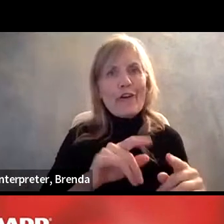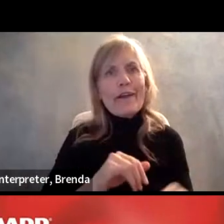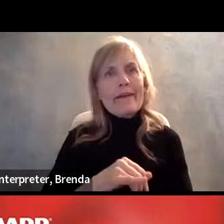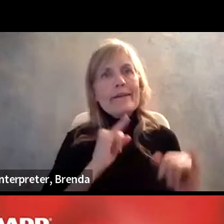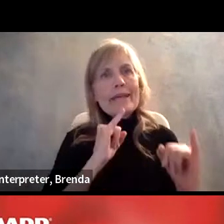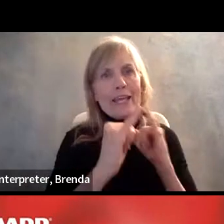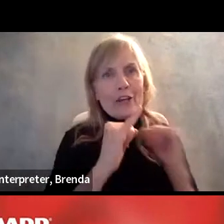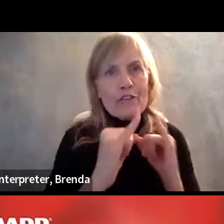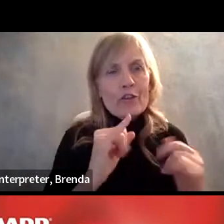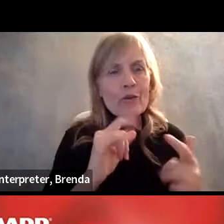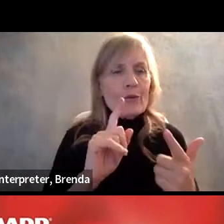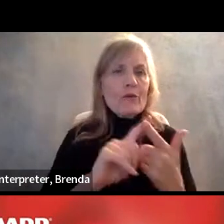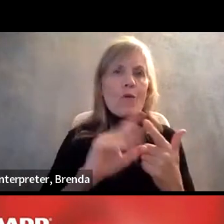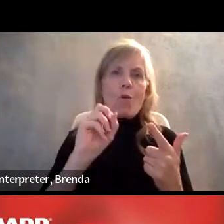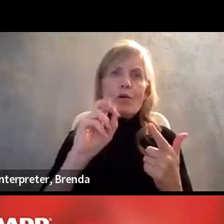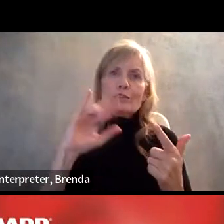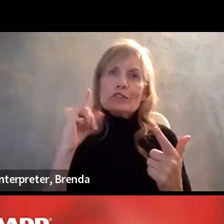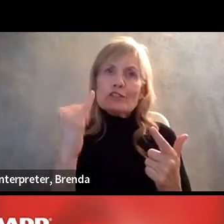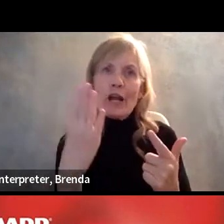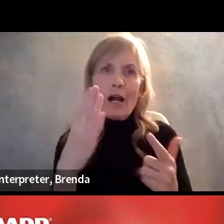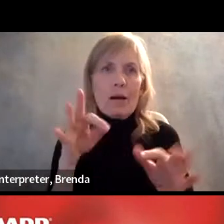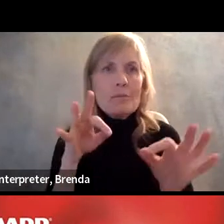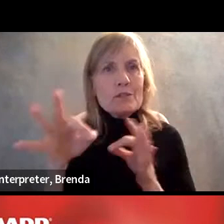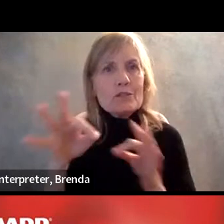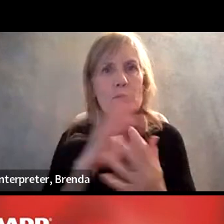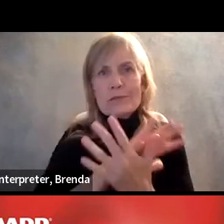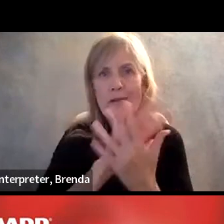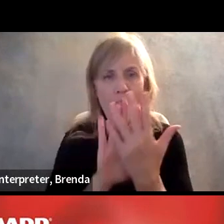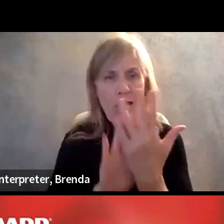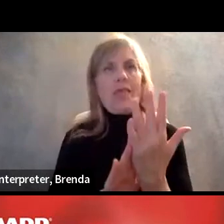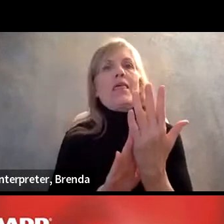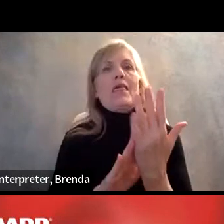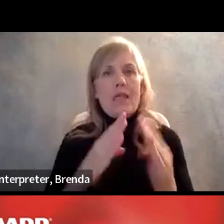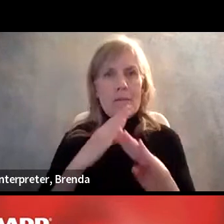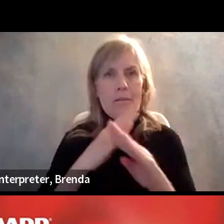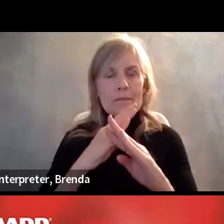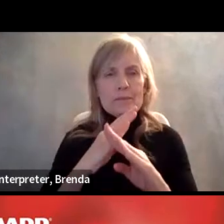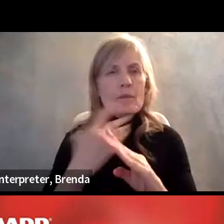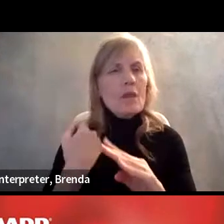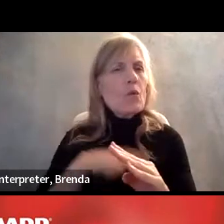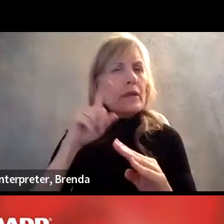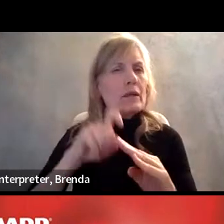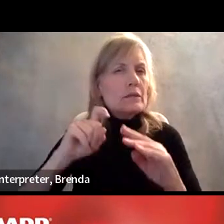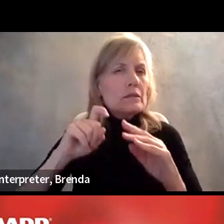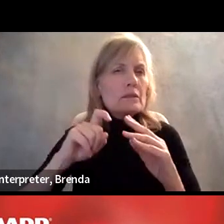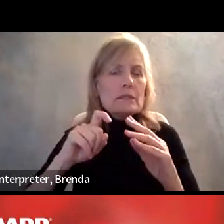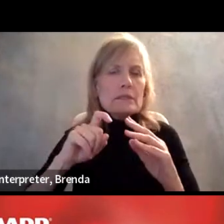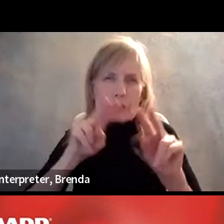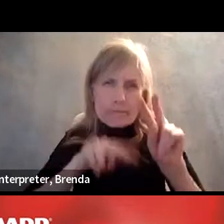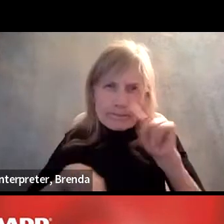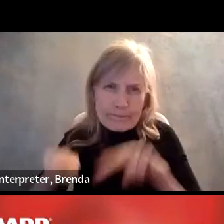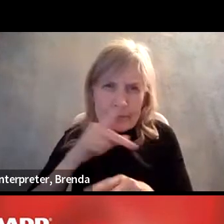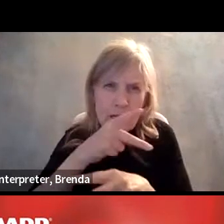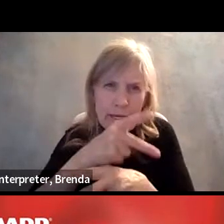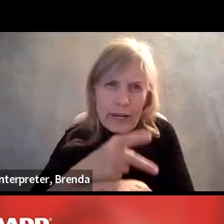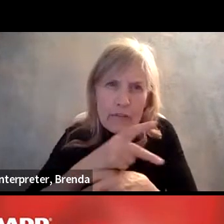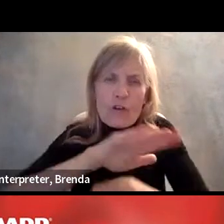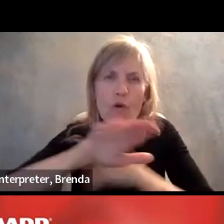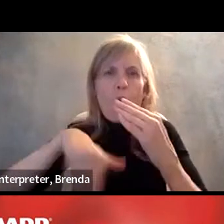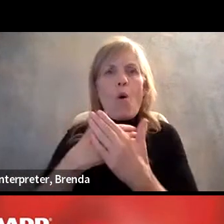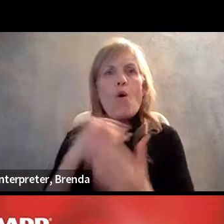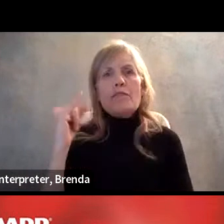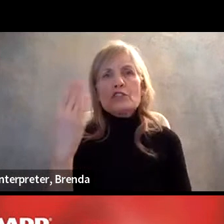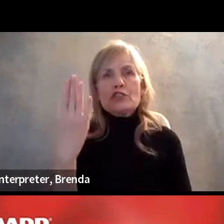the job description stage. So one of the things we have to have to do is look at all our job descriptions and make sure they